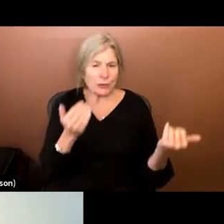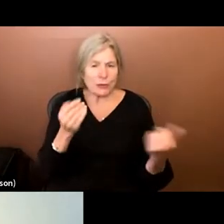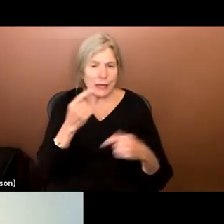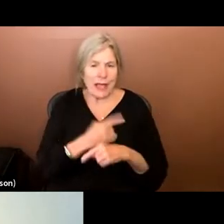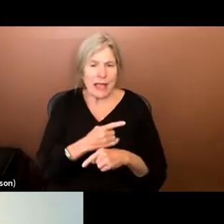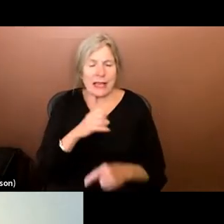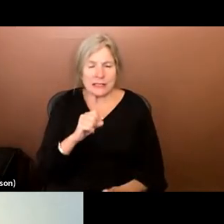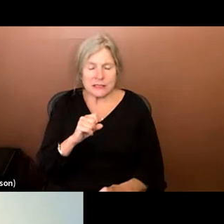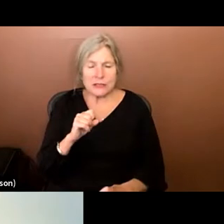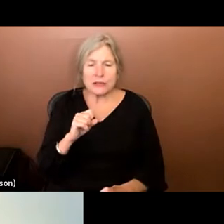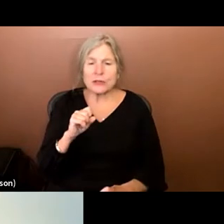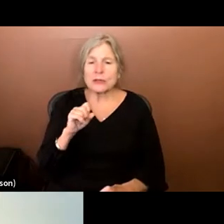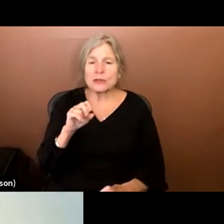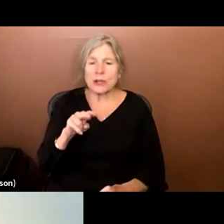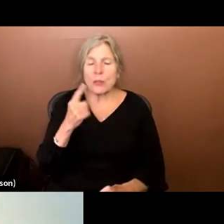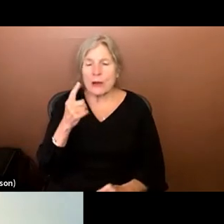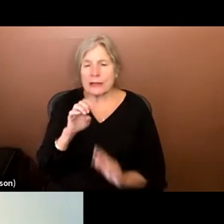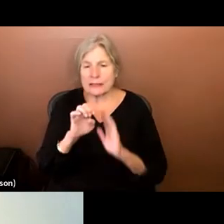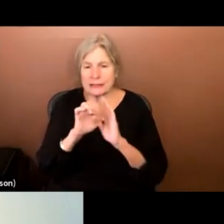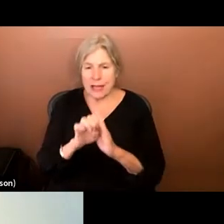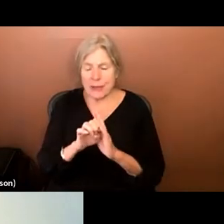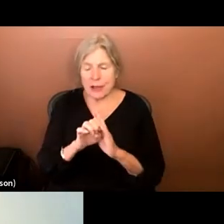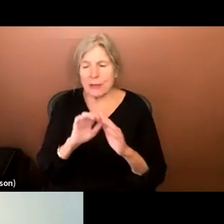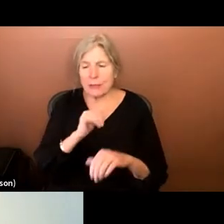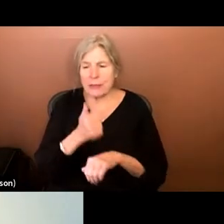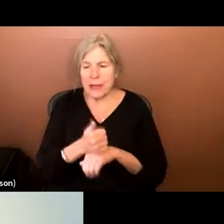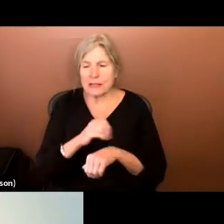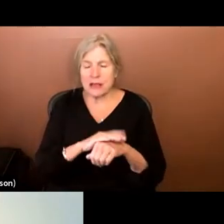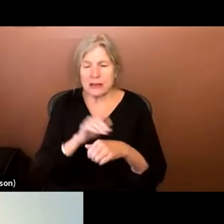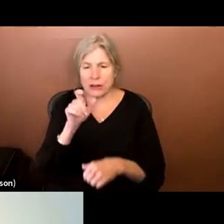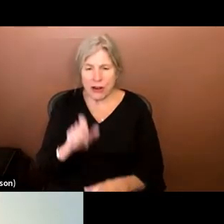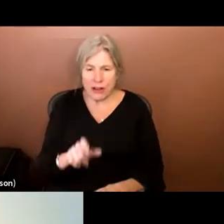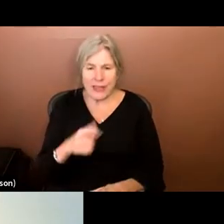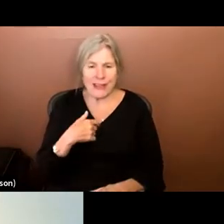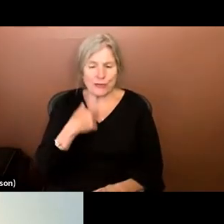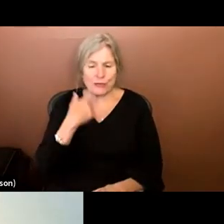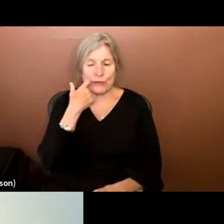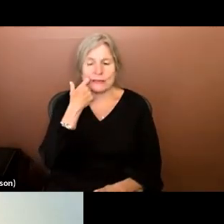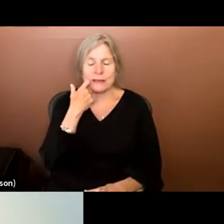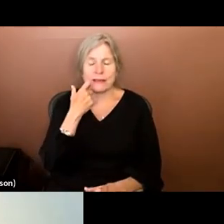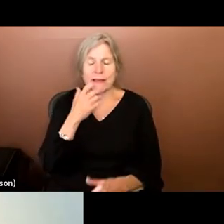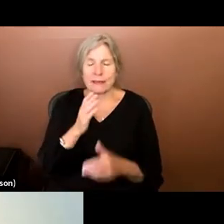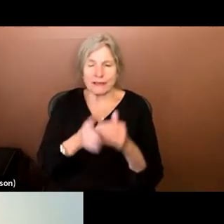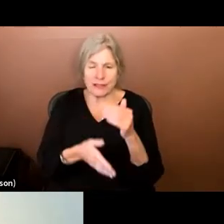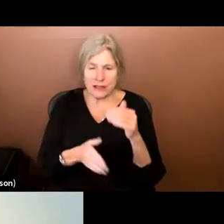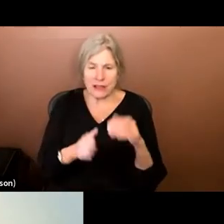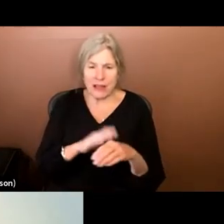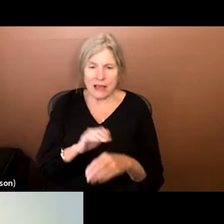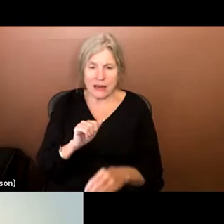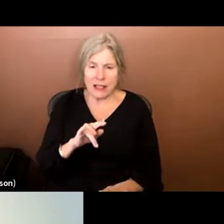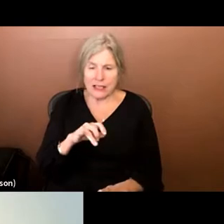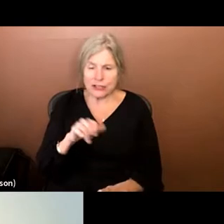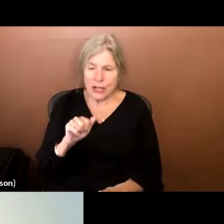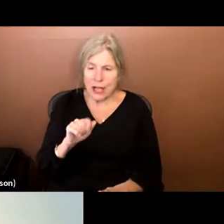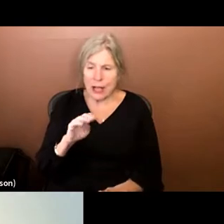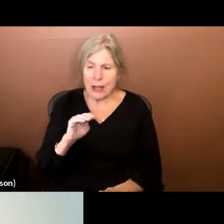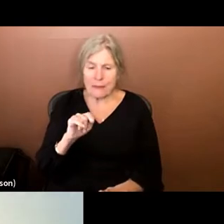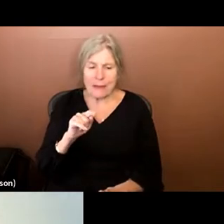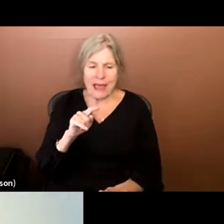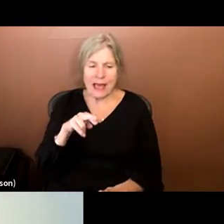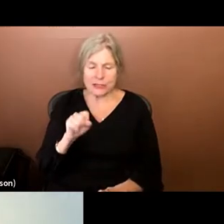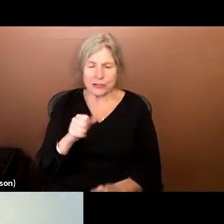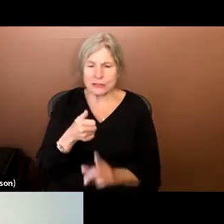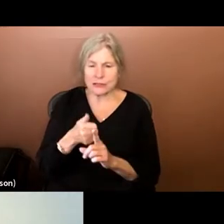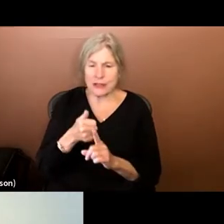to look at one particular example based on an article that I've just recently completed on Alicia Masters, who is a